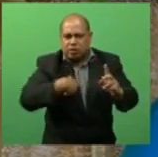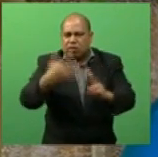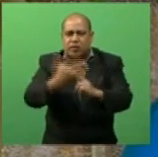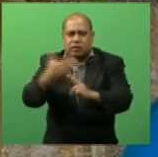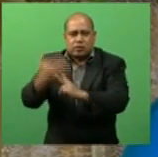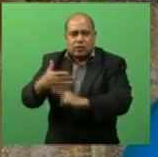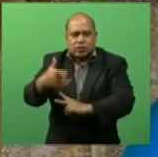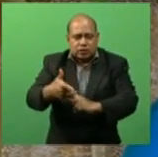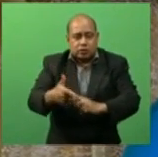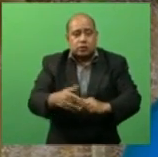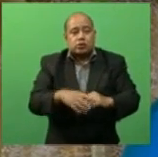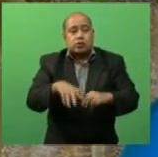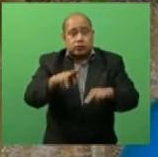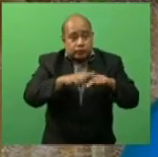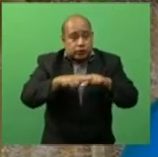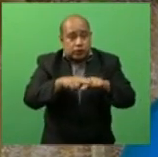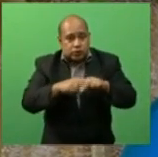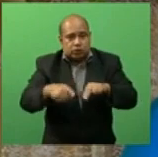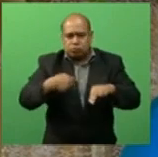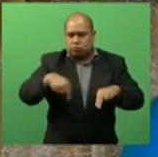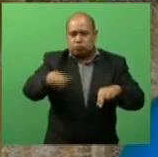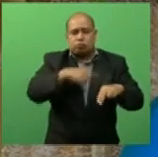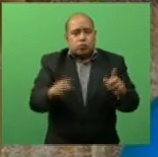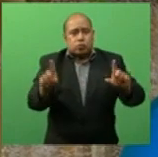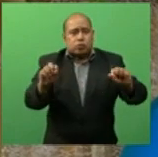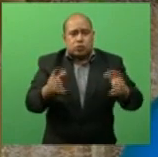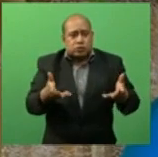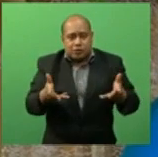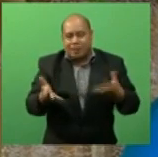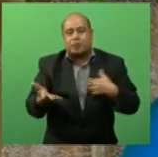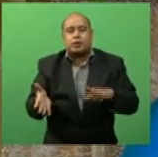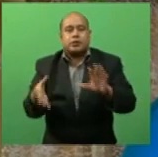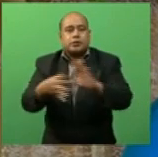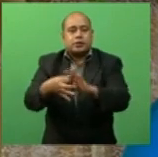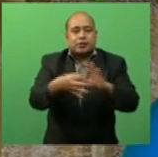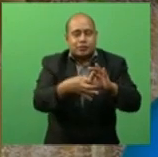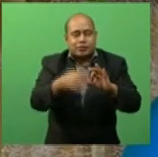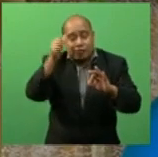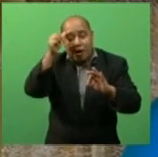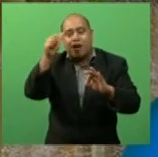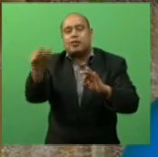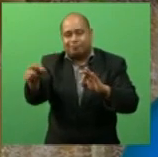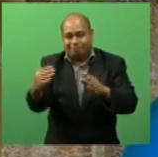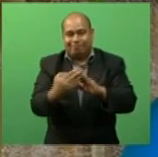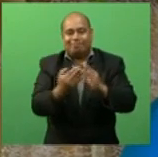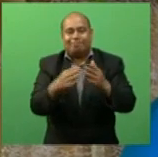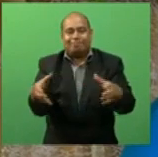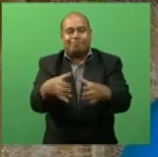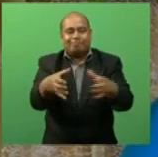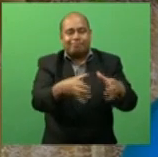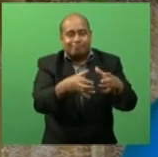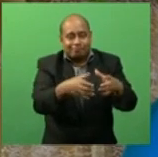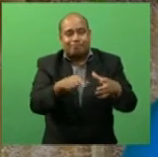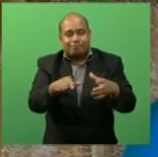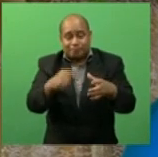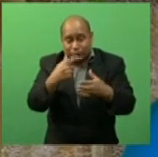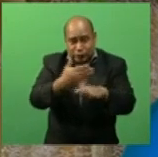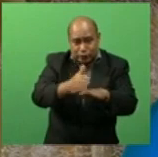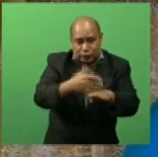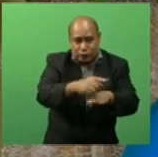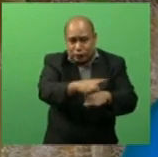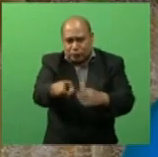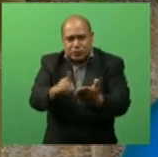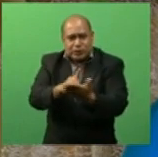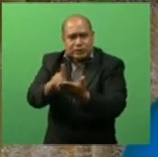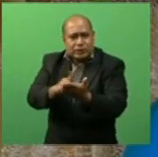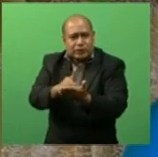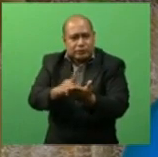community of being together social connections and having this very new disease come on new virus coming